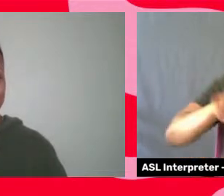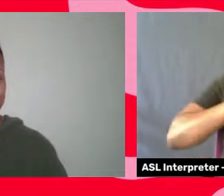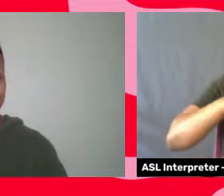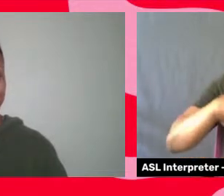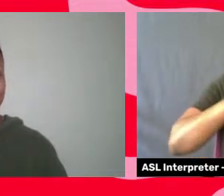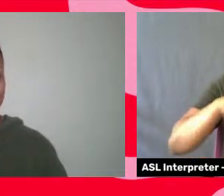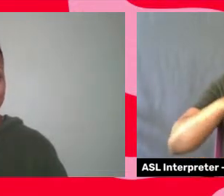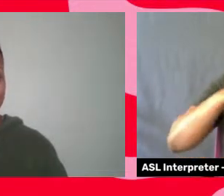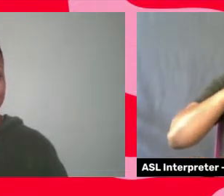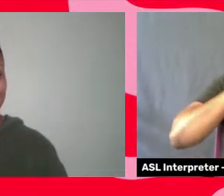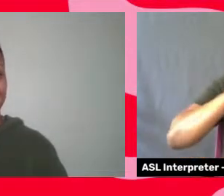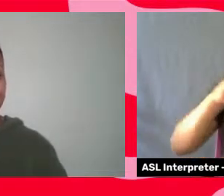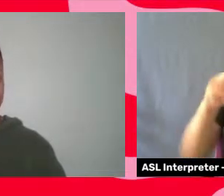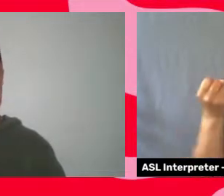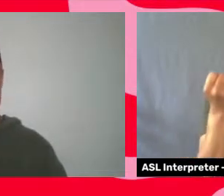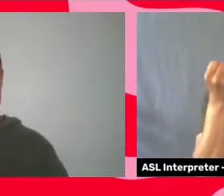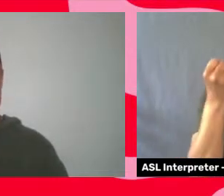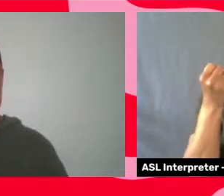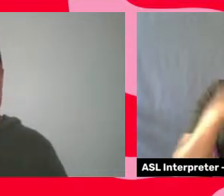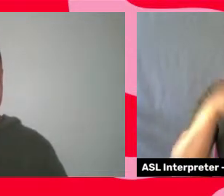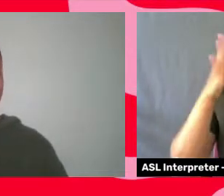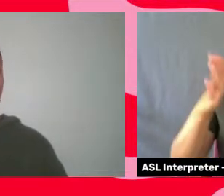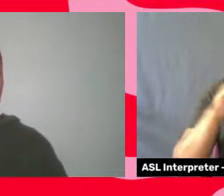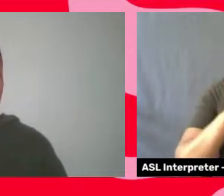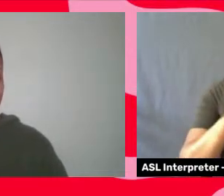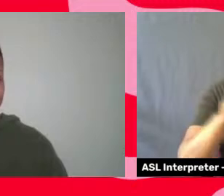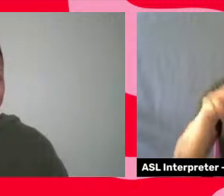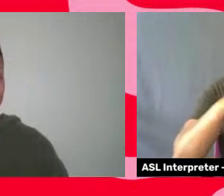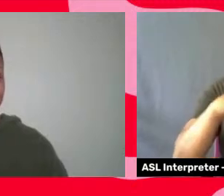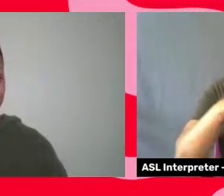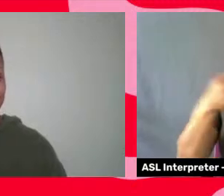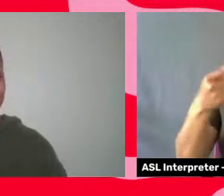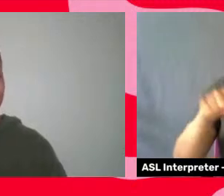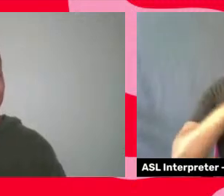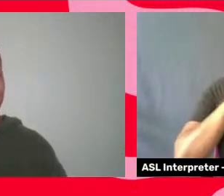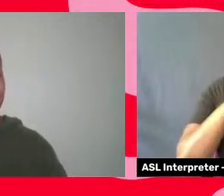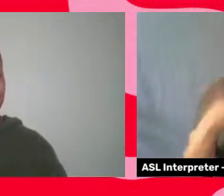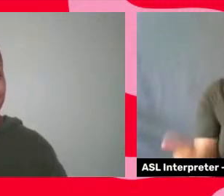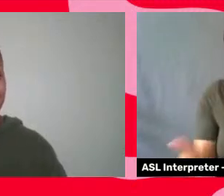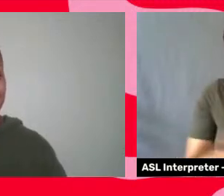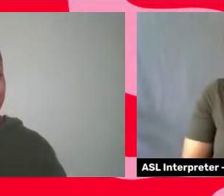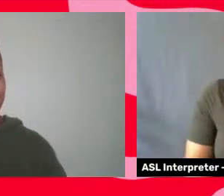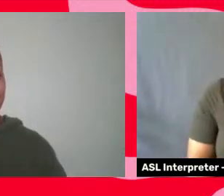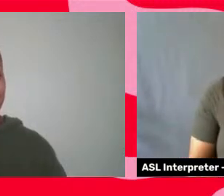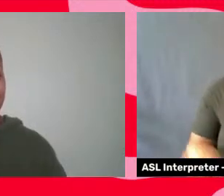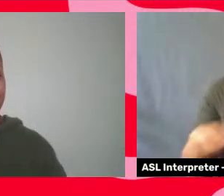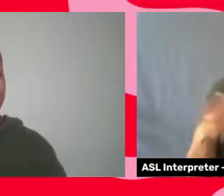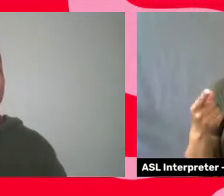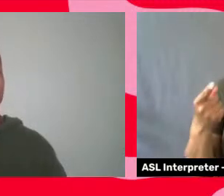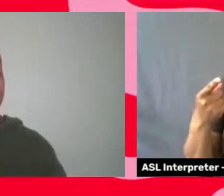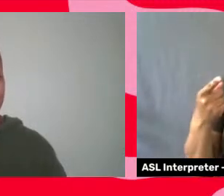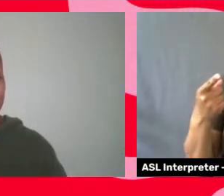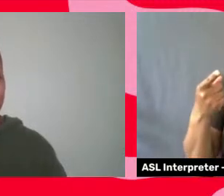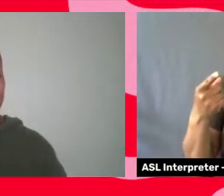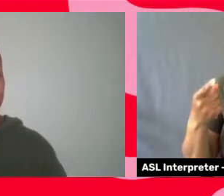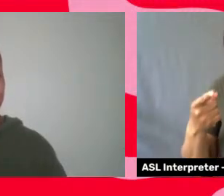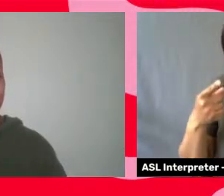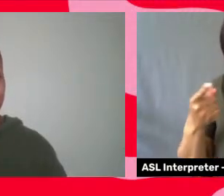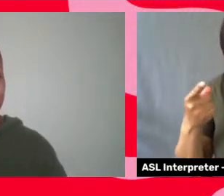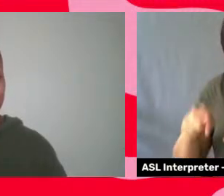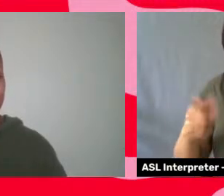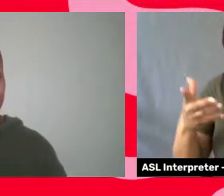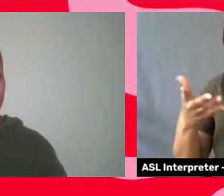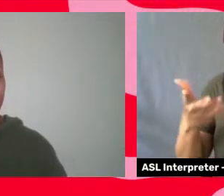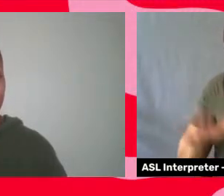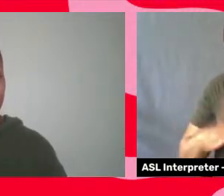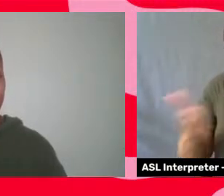-70s, and I will be a dancer until I die, and afterwards as an ancestor. I taught at University